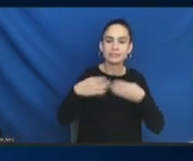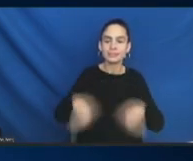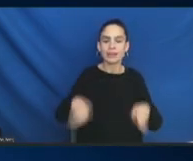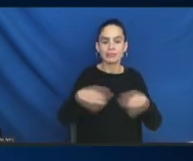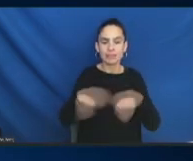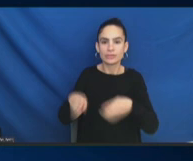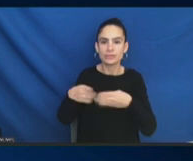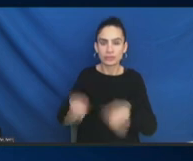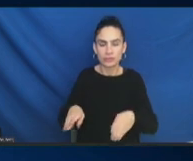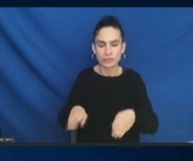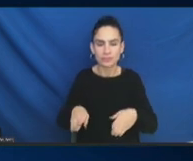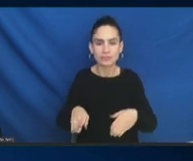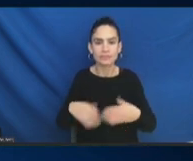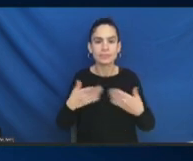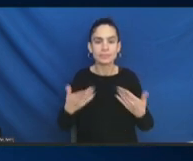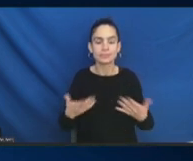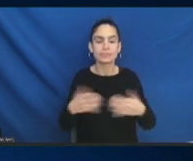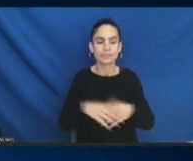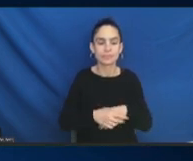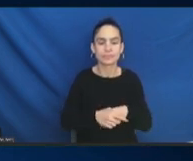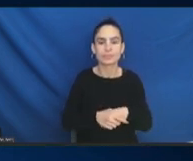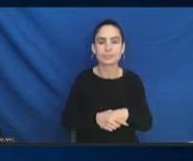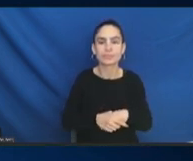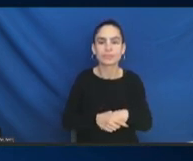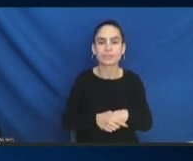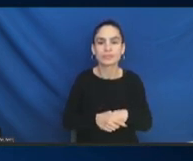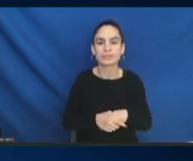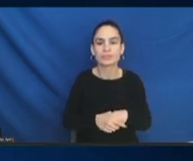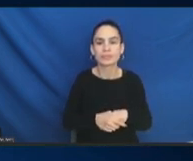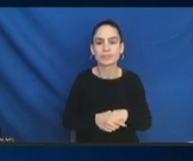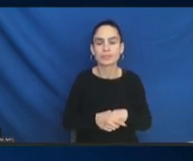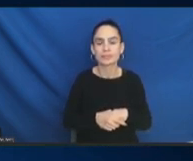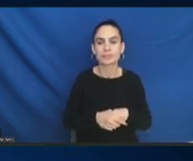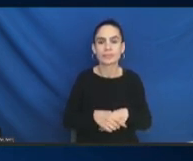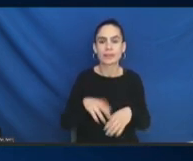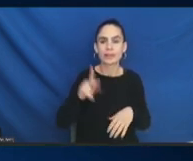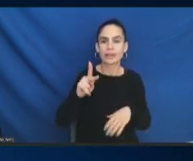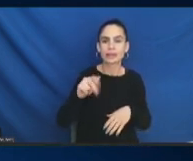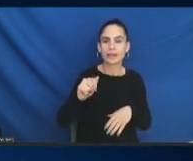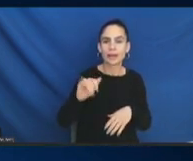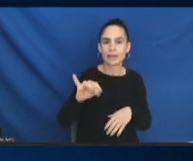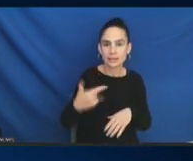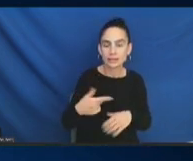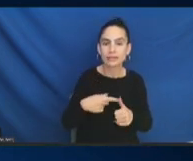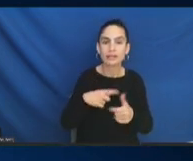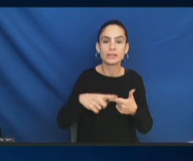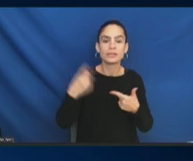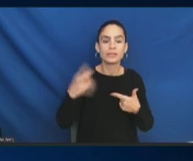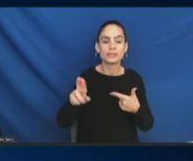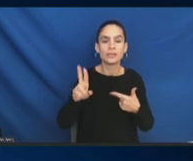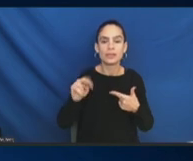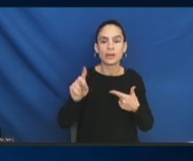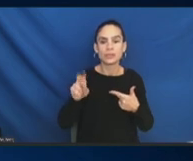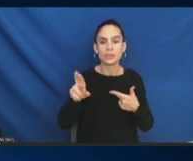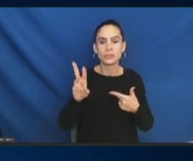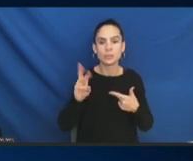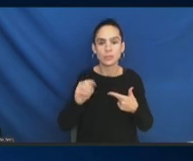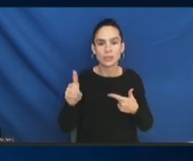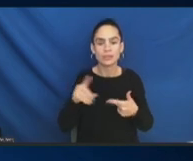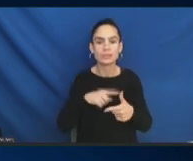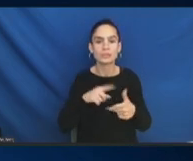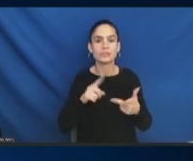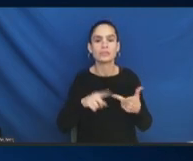Kai-Ying, Dr. Underwood, Raynaud, Sarah? Anyone else?